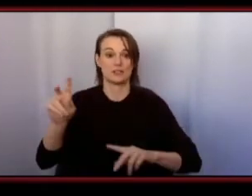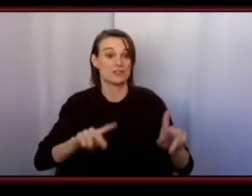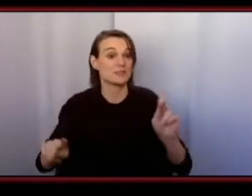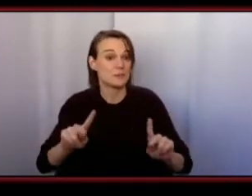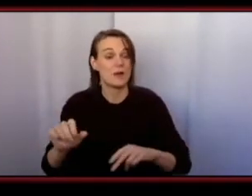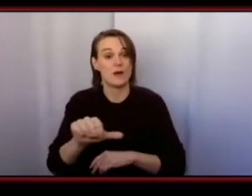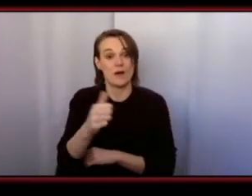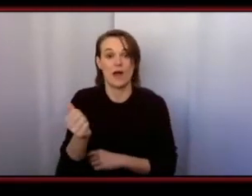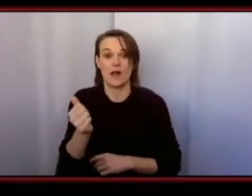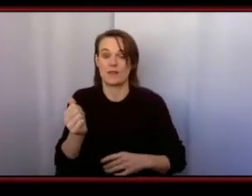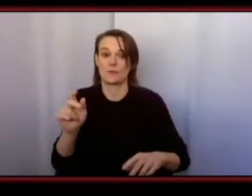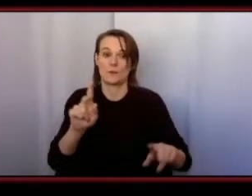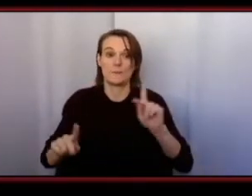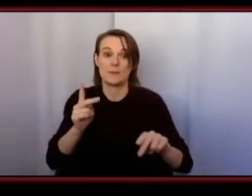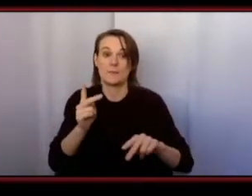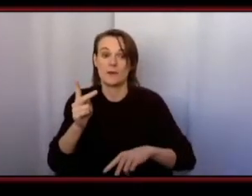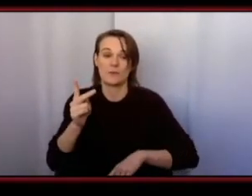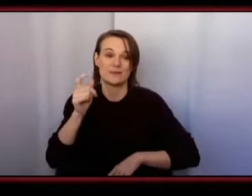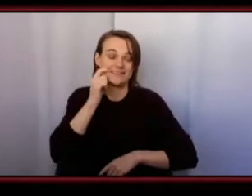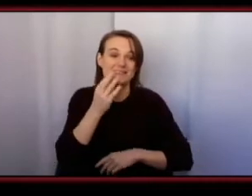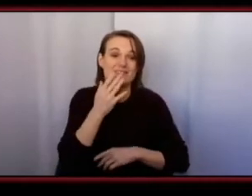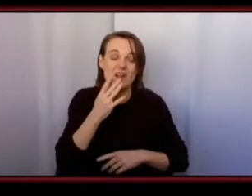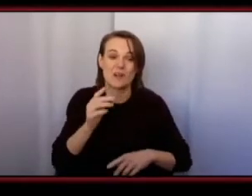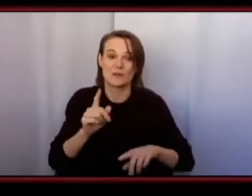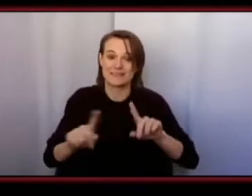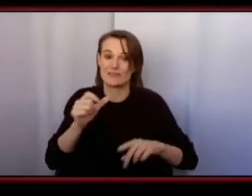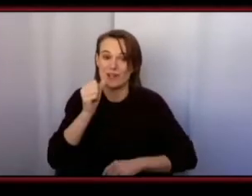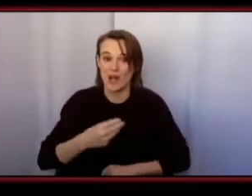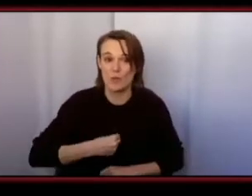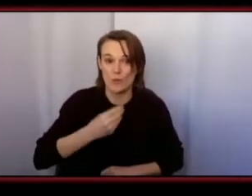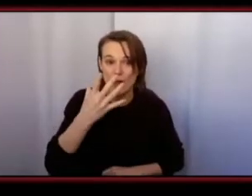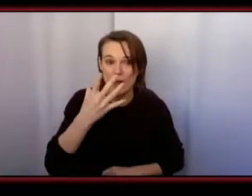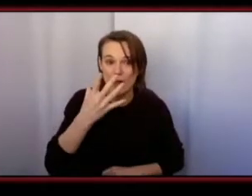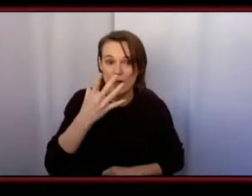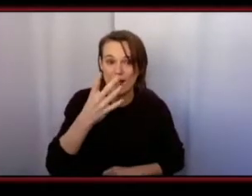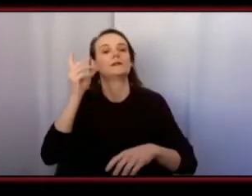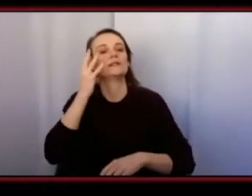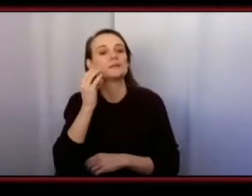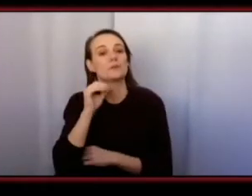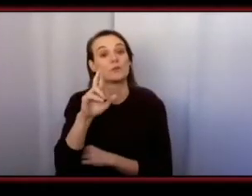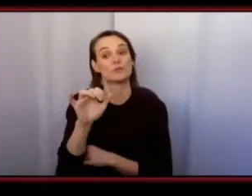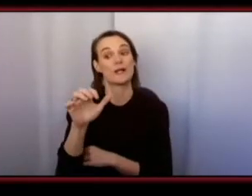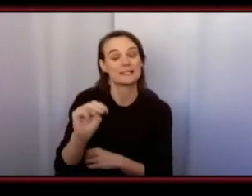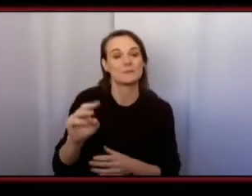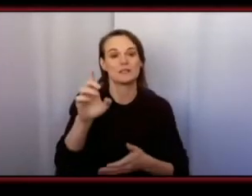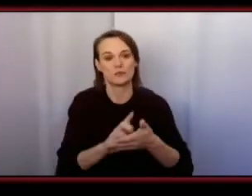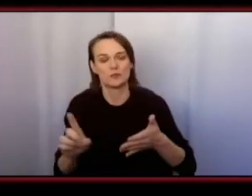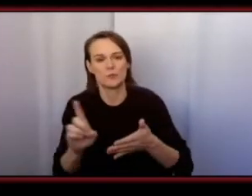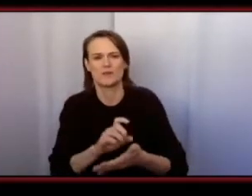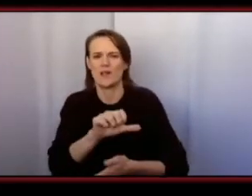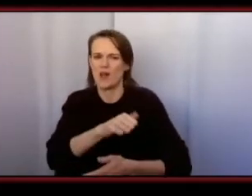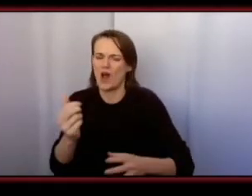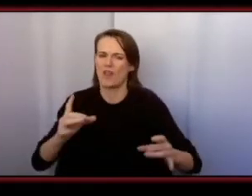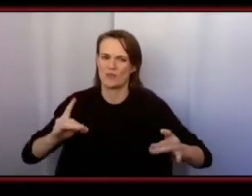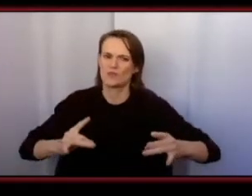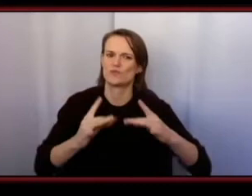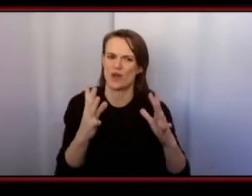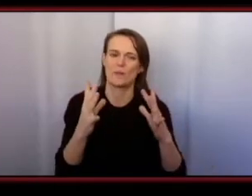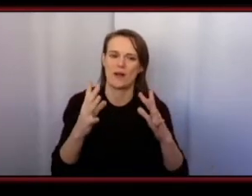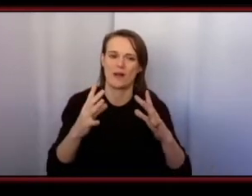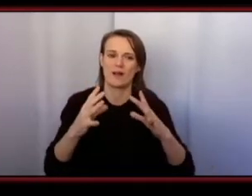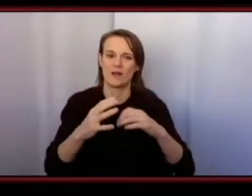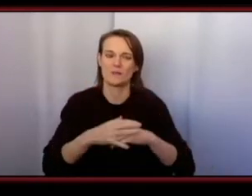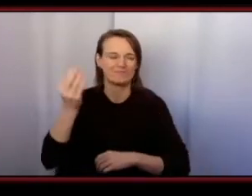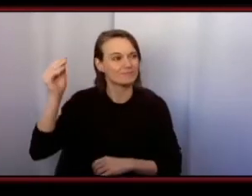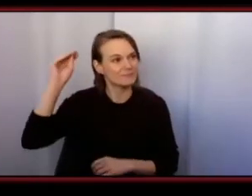and marginalized groups disproportionately impacted by racism discrimination and related trauma let's keep this in mind as we work